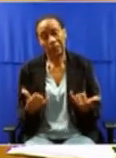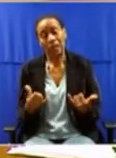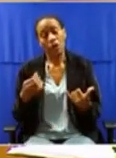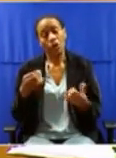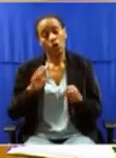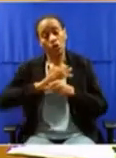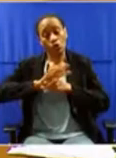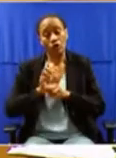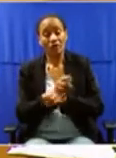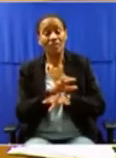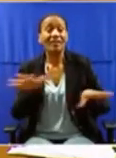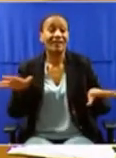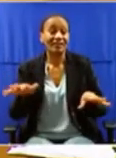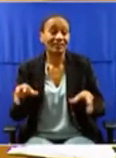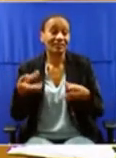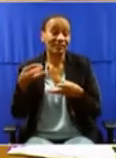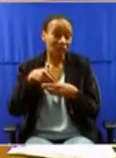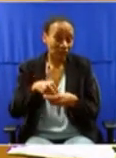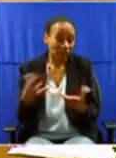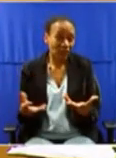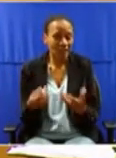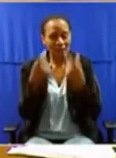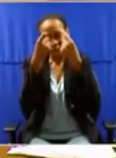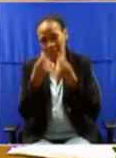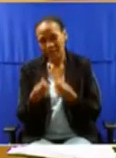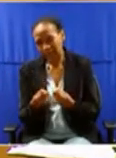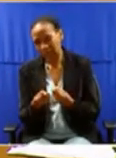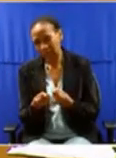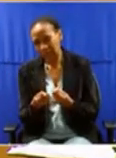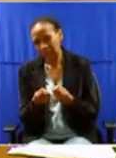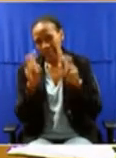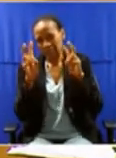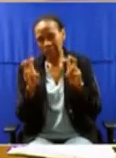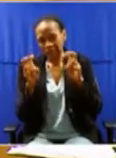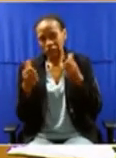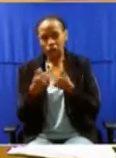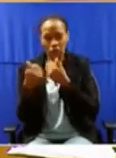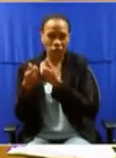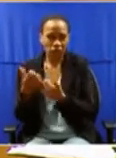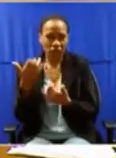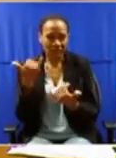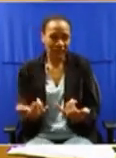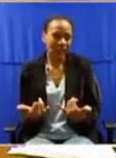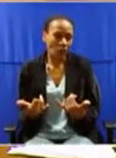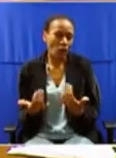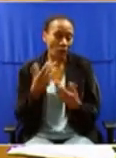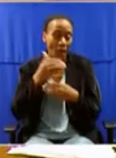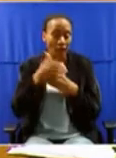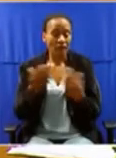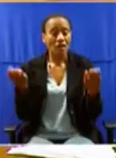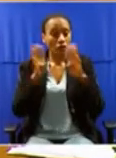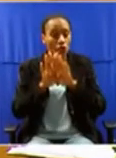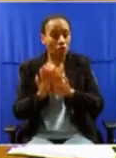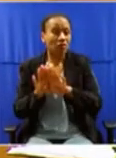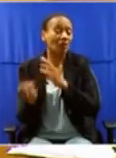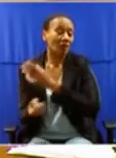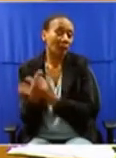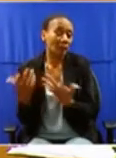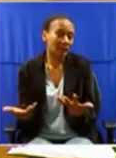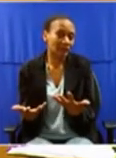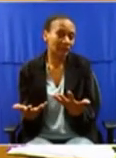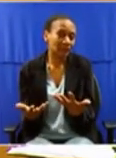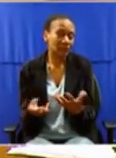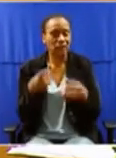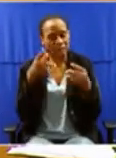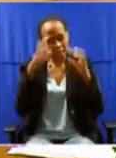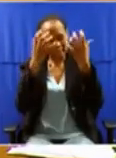-19 and the financial constraints that have been caused as a result of the hard lockdown and the economic implications and the cut